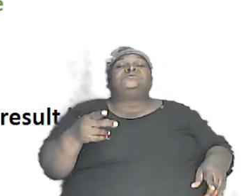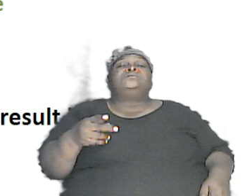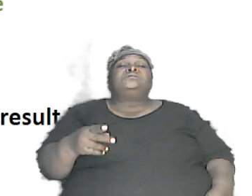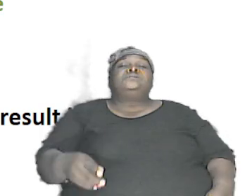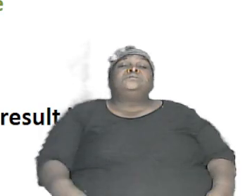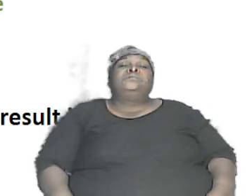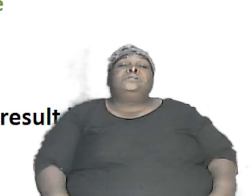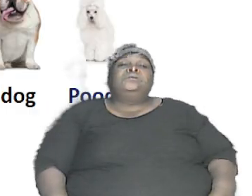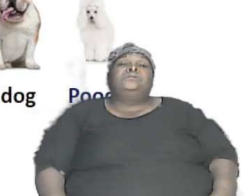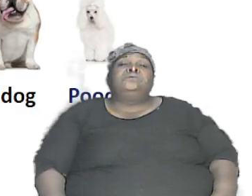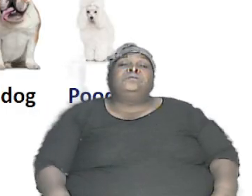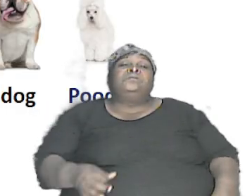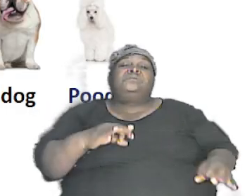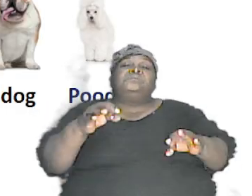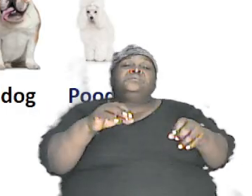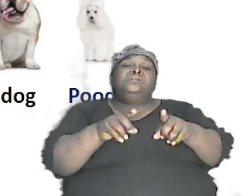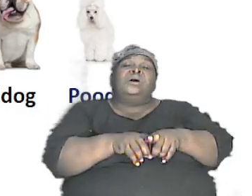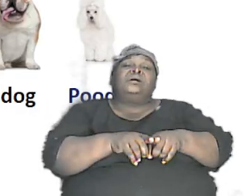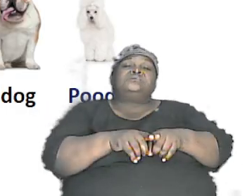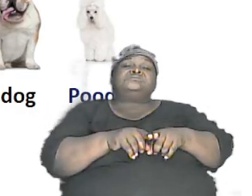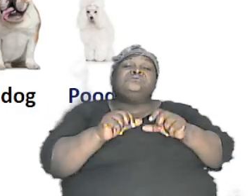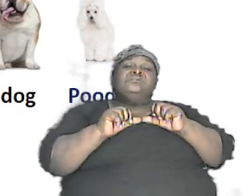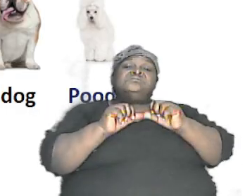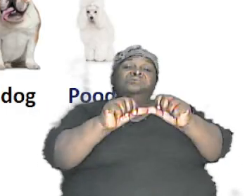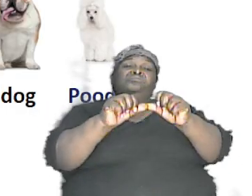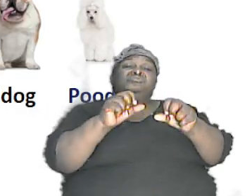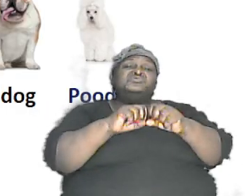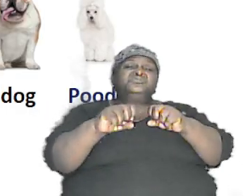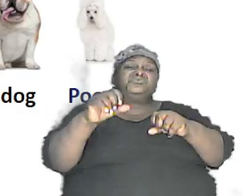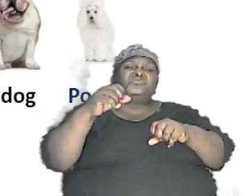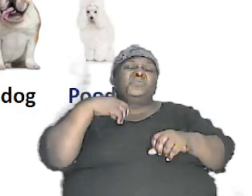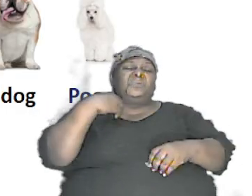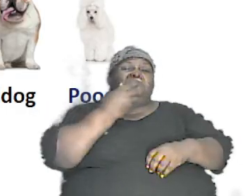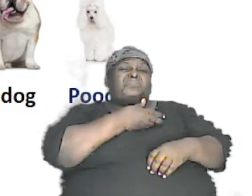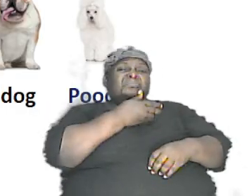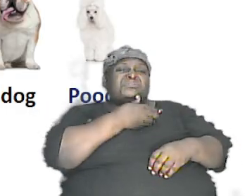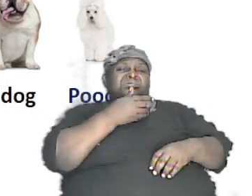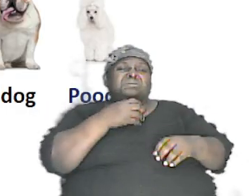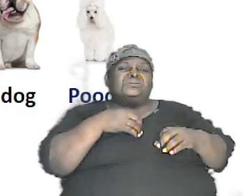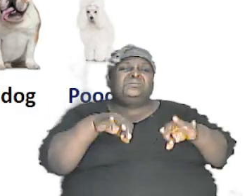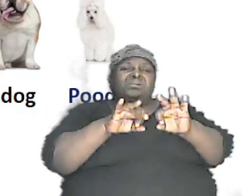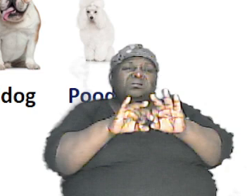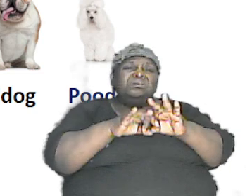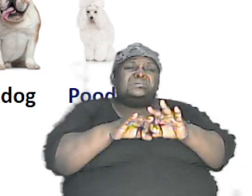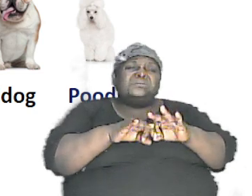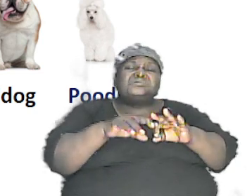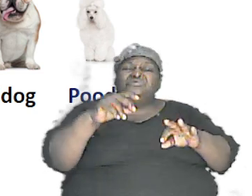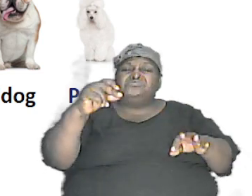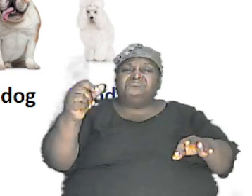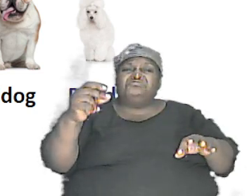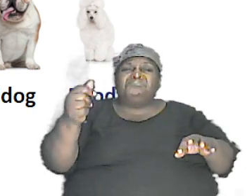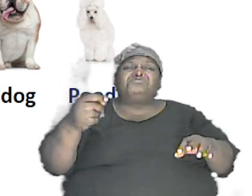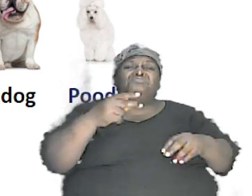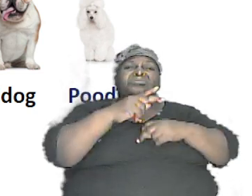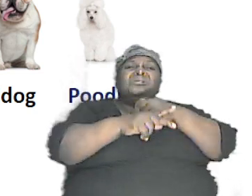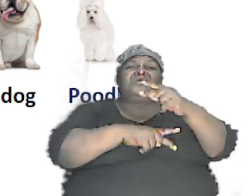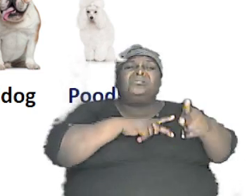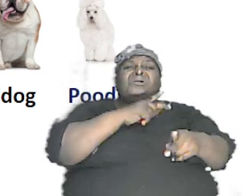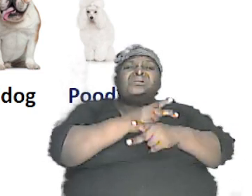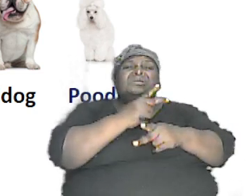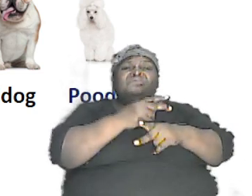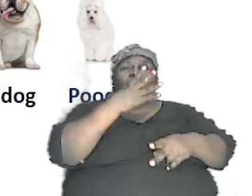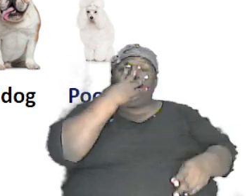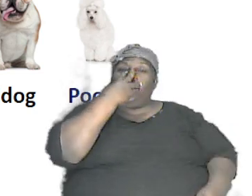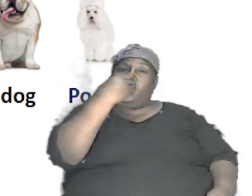go on so it is important so just look again this is the dog kind and you have the